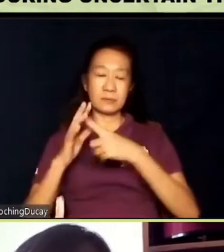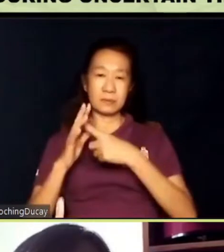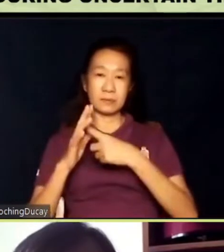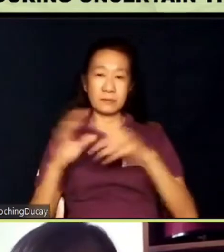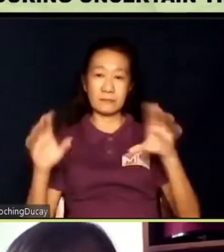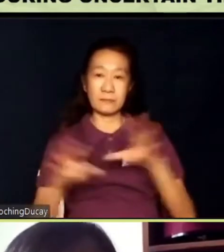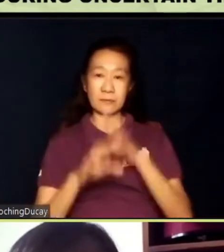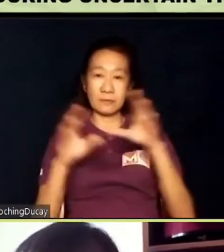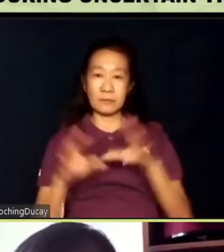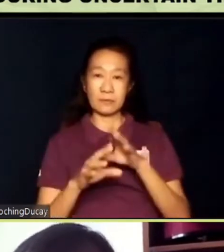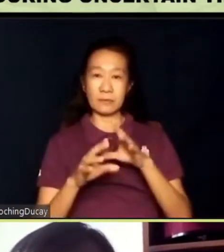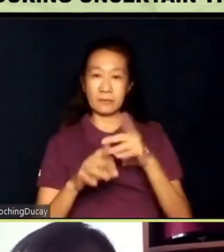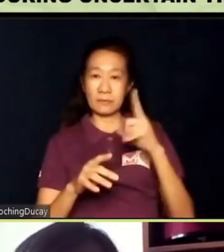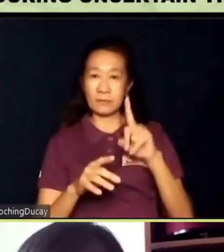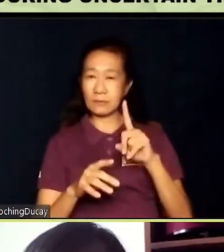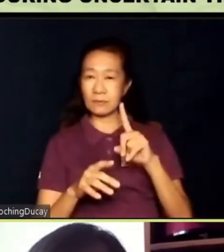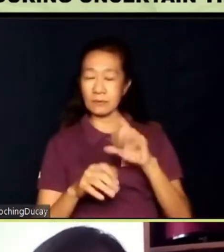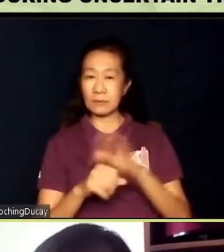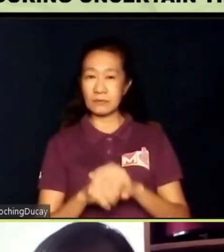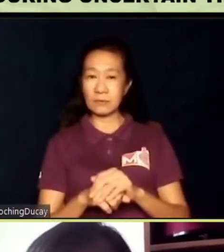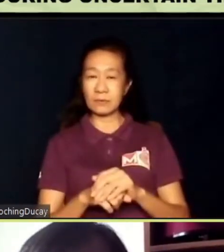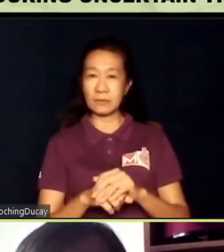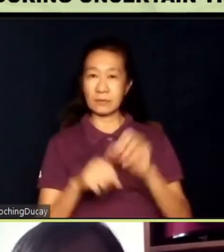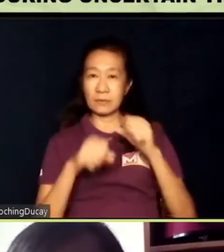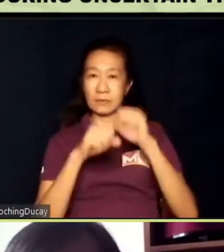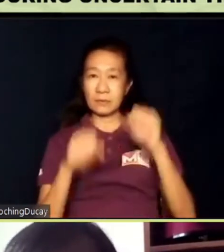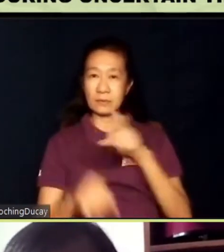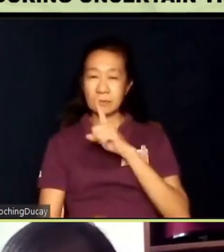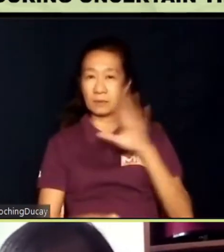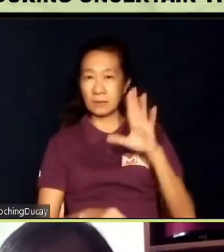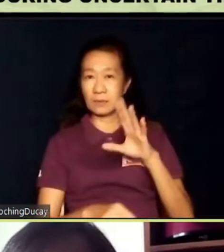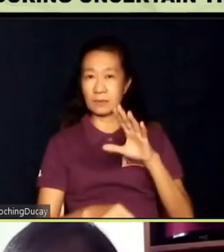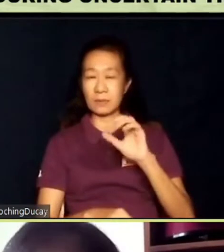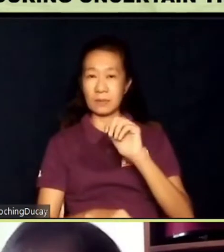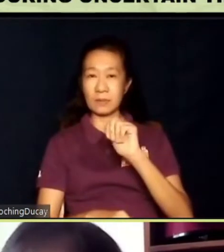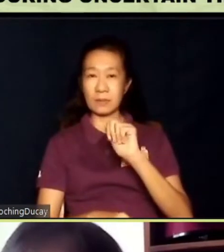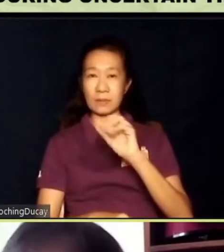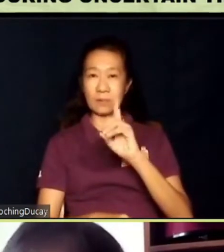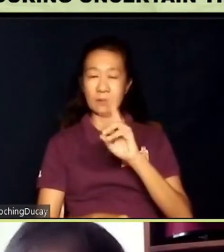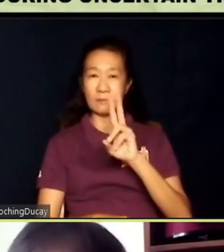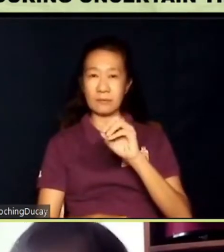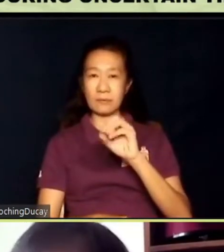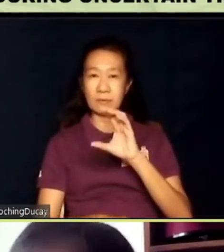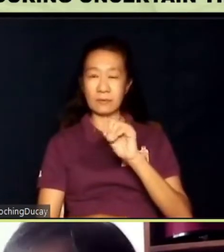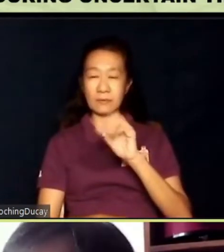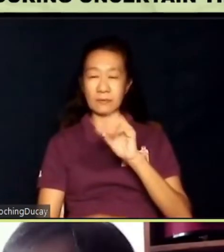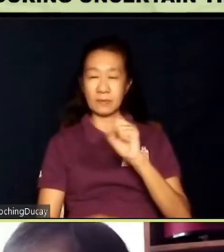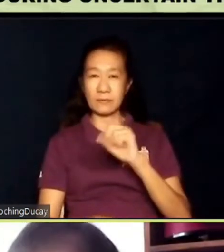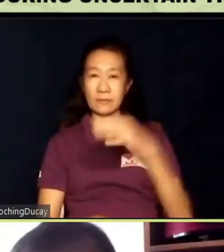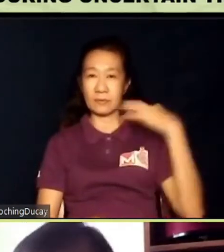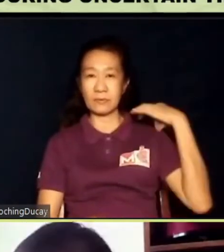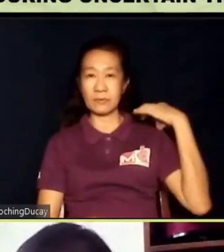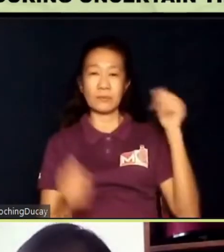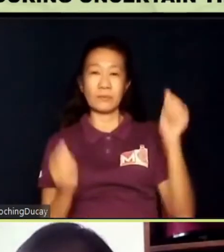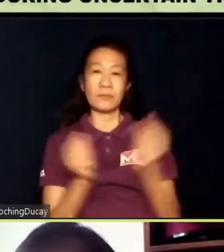working at this pop-up food retail store called Promise Advocate Cafe, and volunteering with ASP. So,